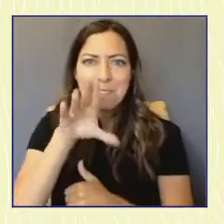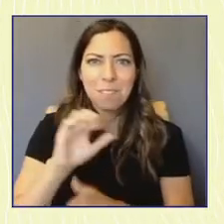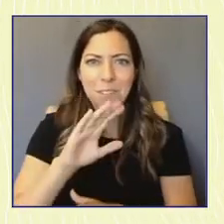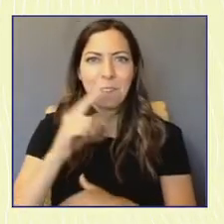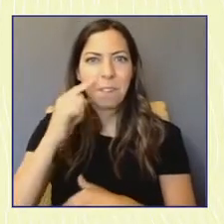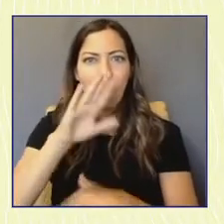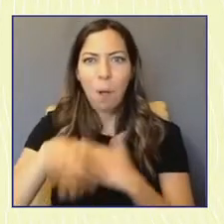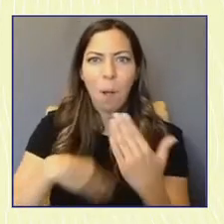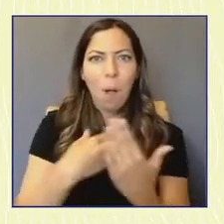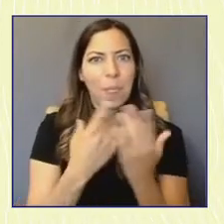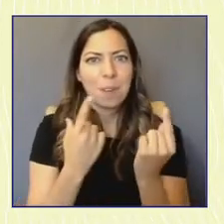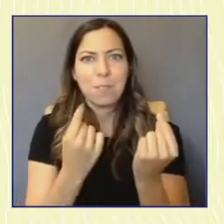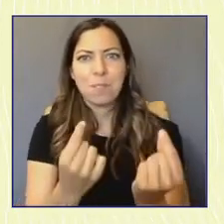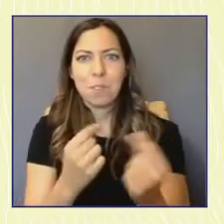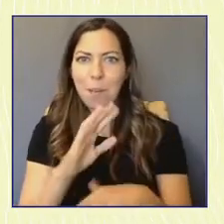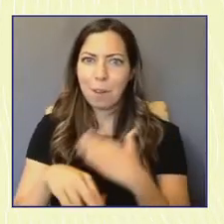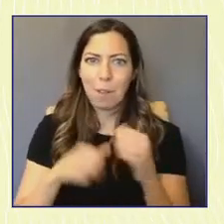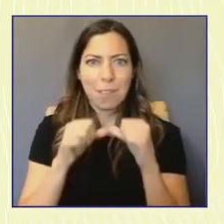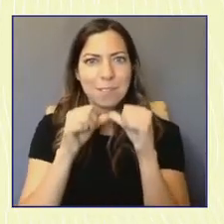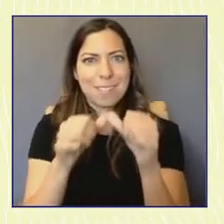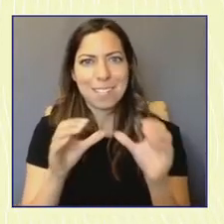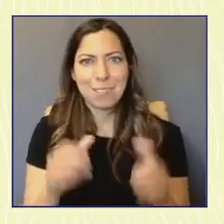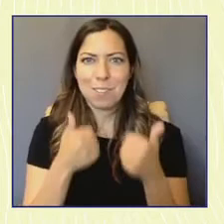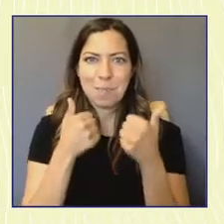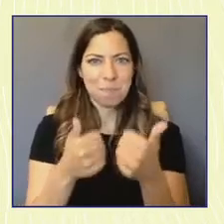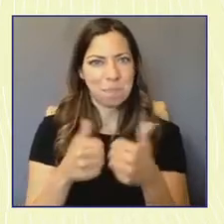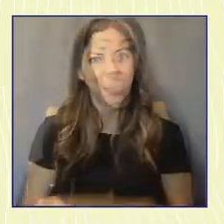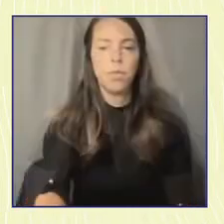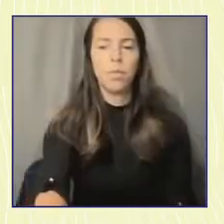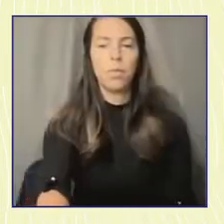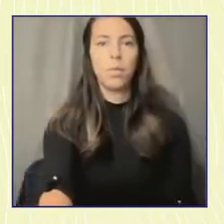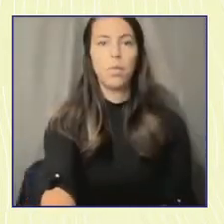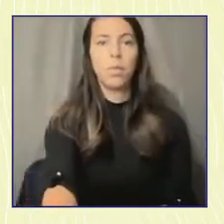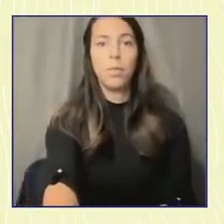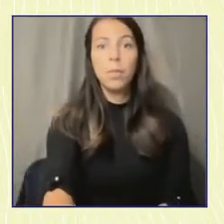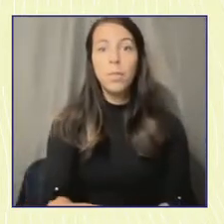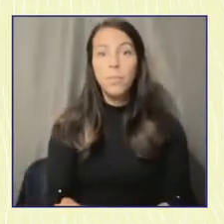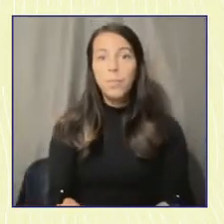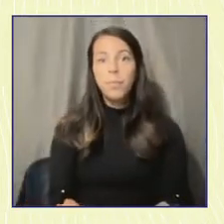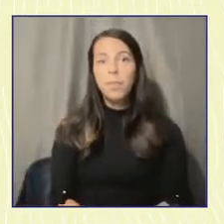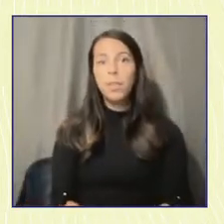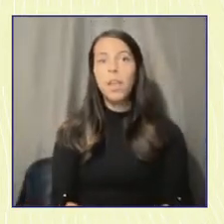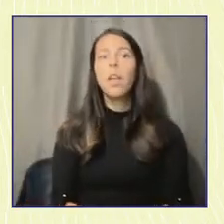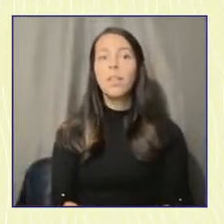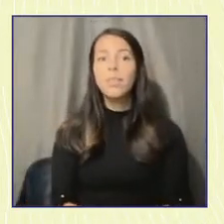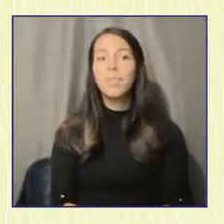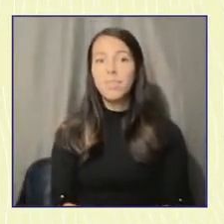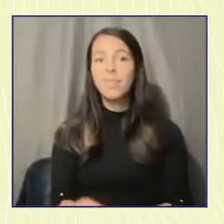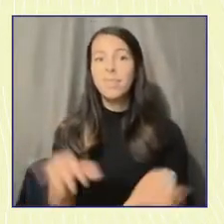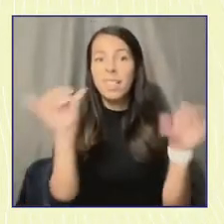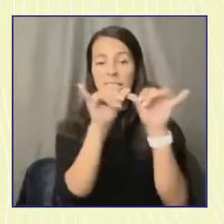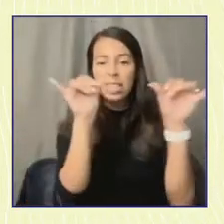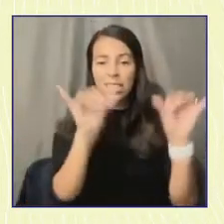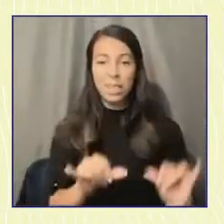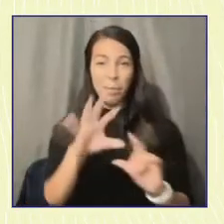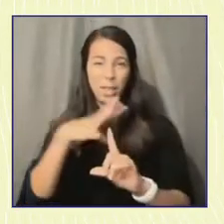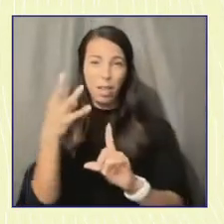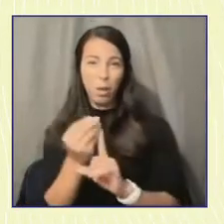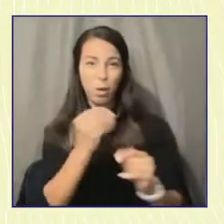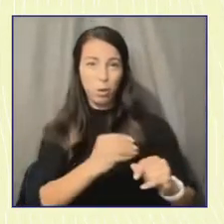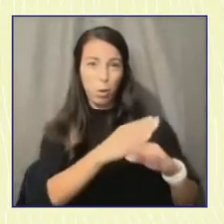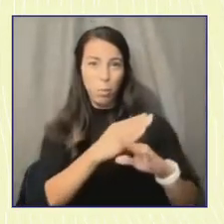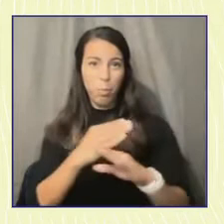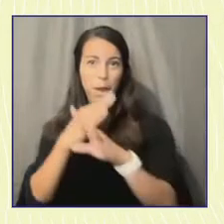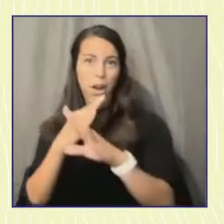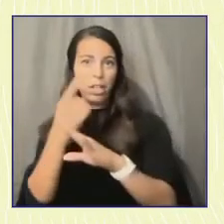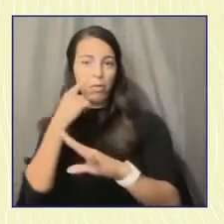all we'll continue to do together. You know there's a lot of systemic and cultural barriers to young people being involved in our democracy.